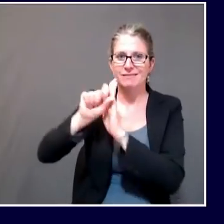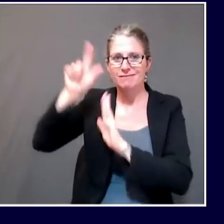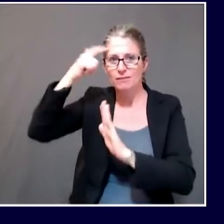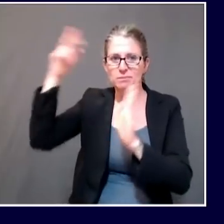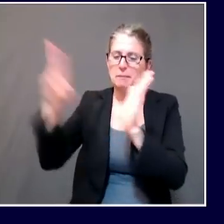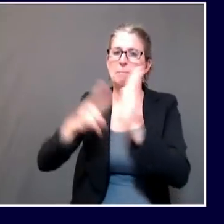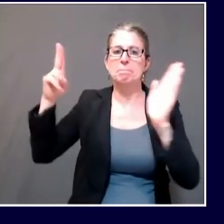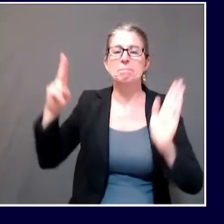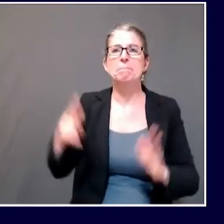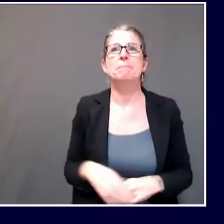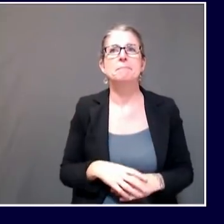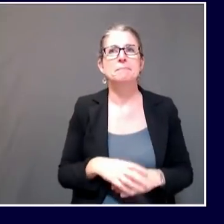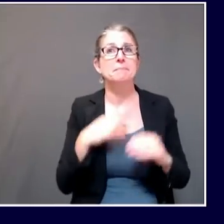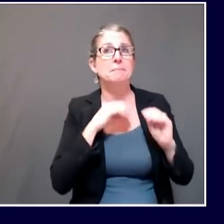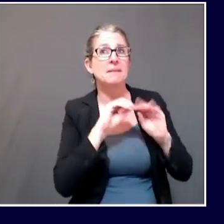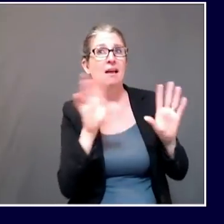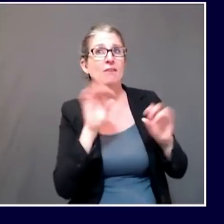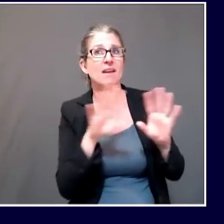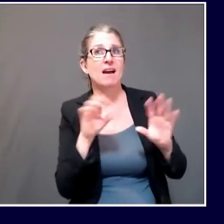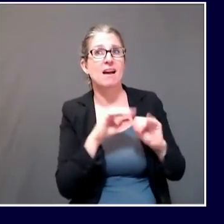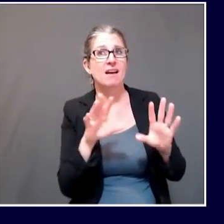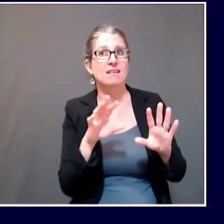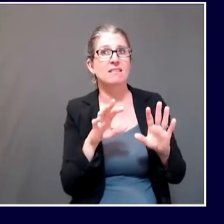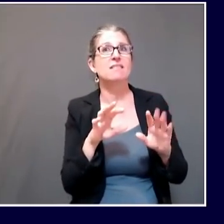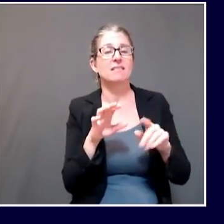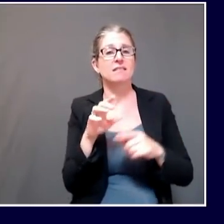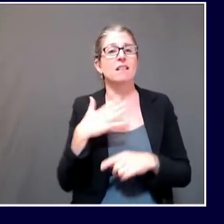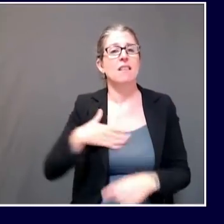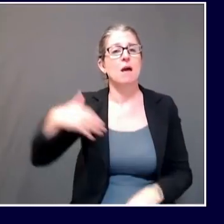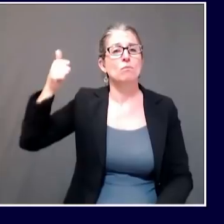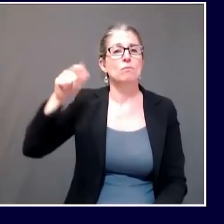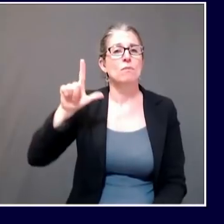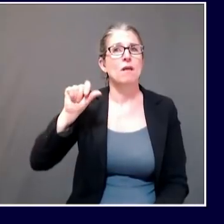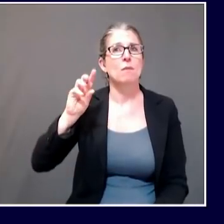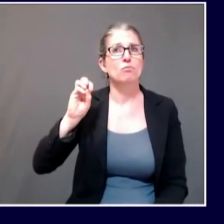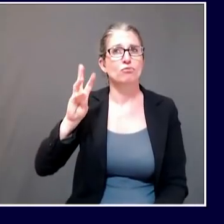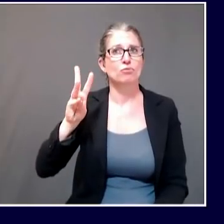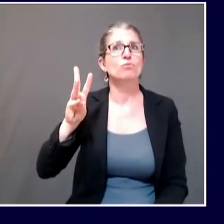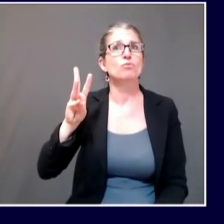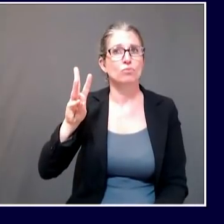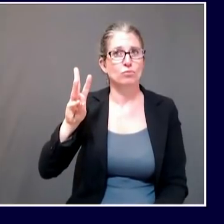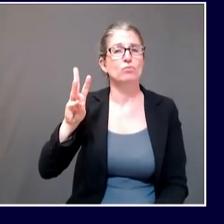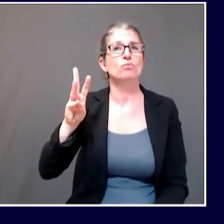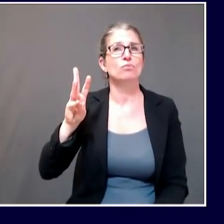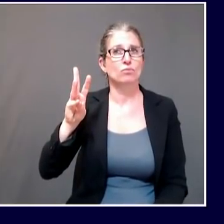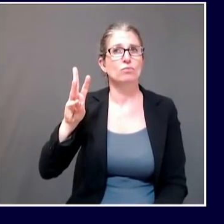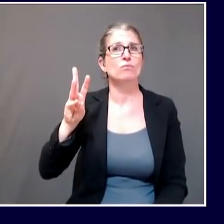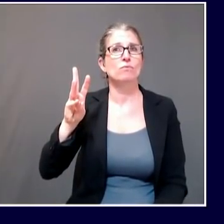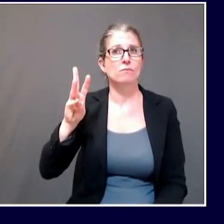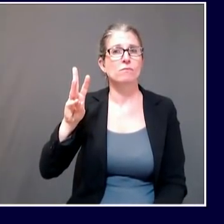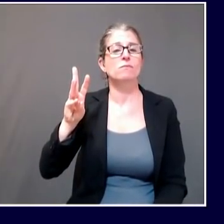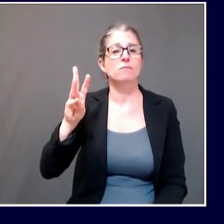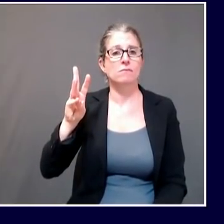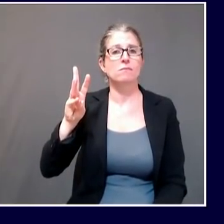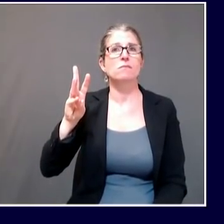with regard to any main churches at this point or have they been threatened specifically with regard to any main churches?